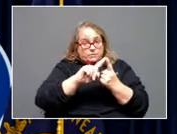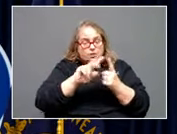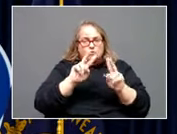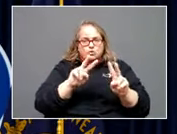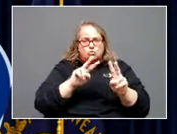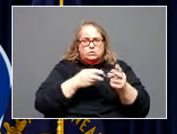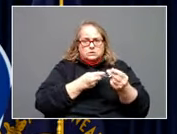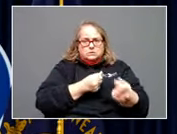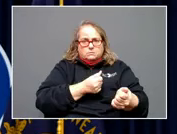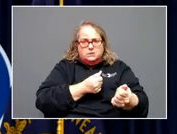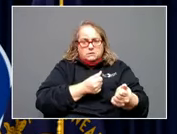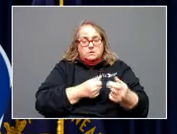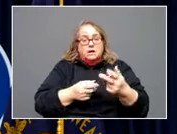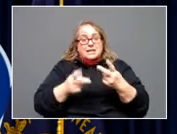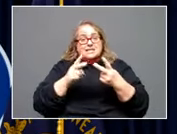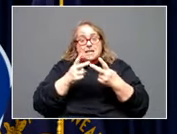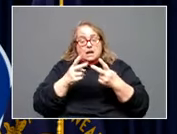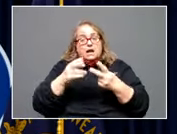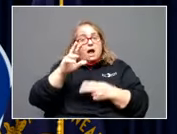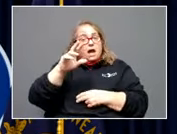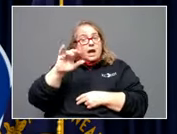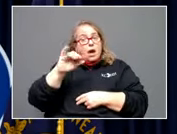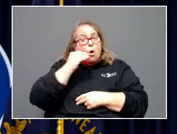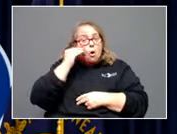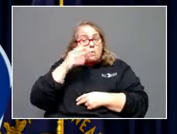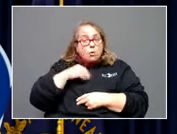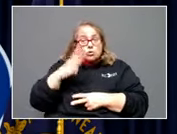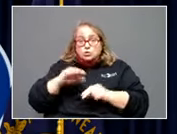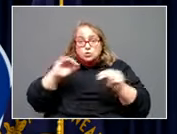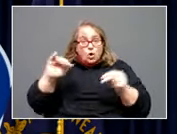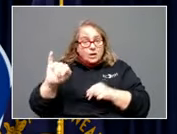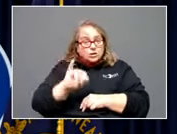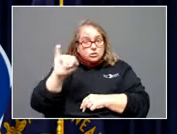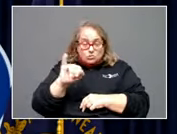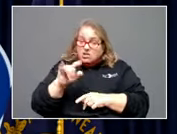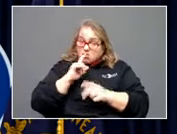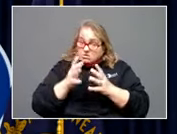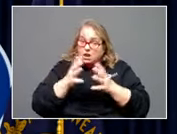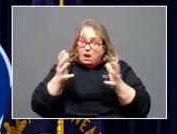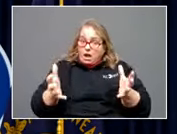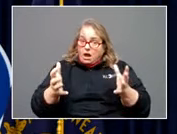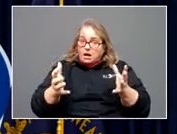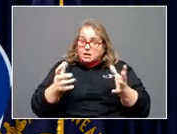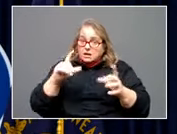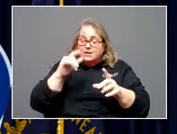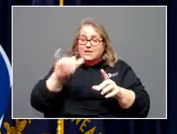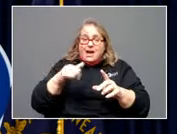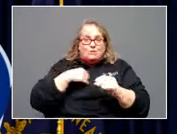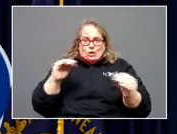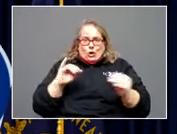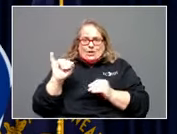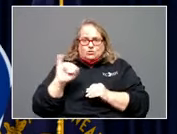two is helping uninsured homeowners. There were a bunch. This hit a lot of neighborhoods where people couldn't afford homeowners